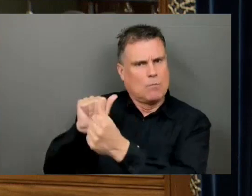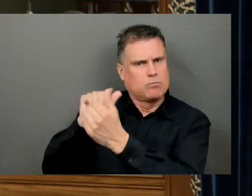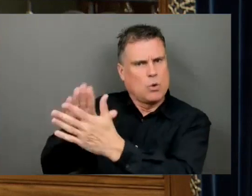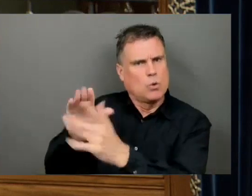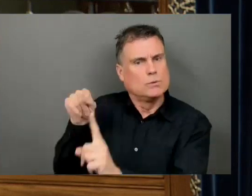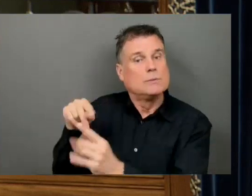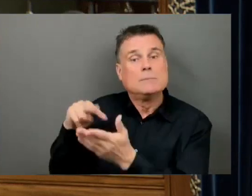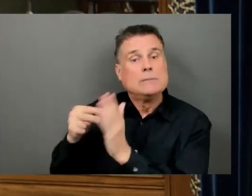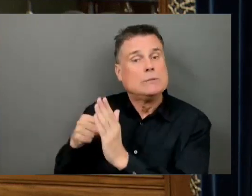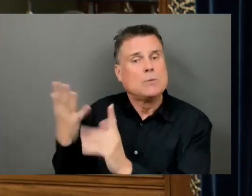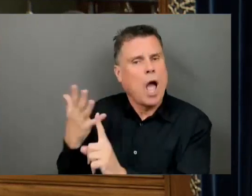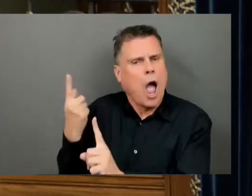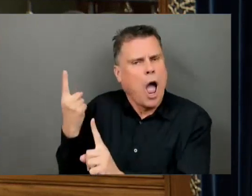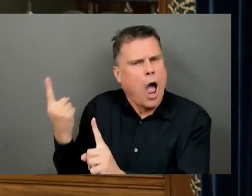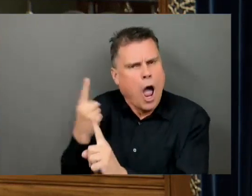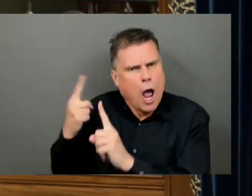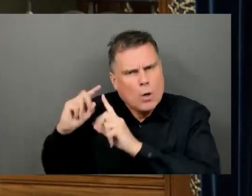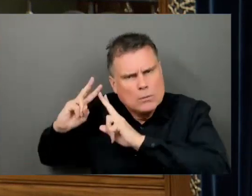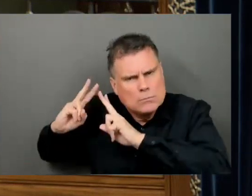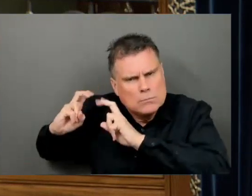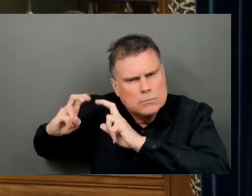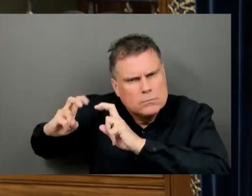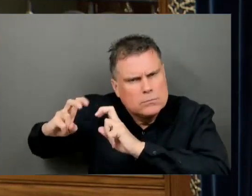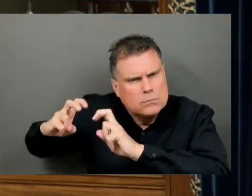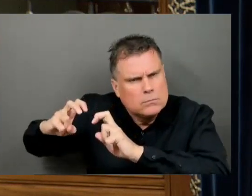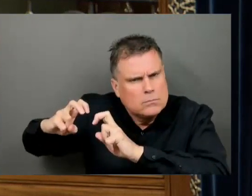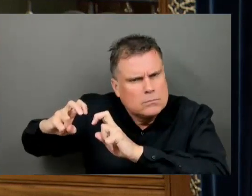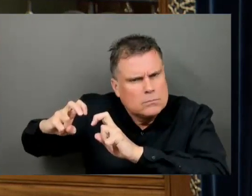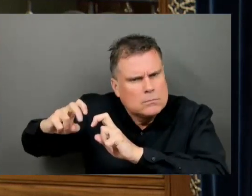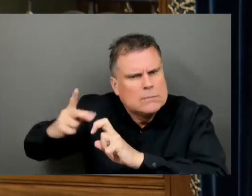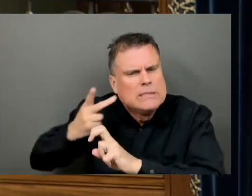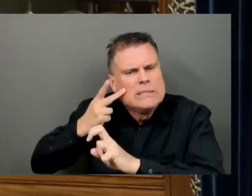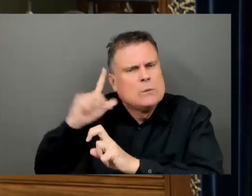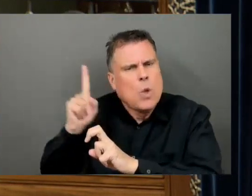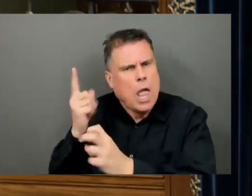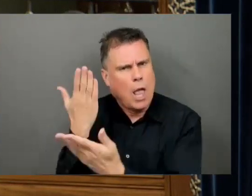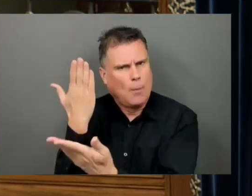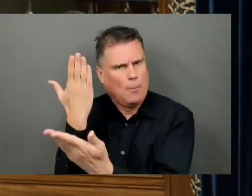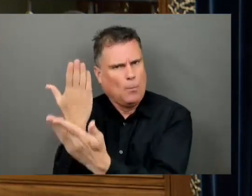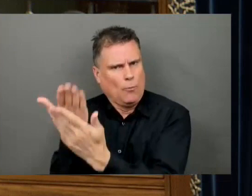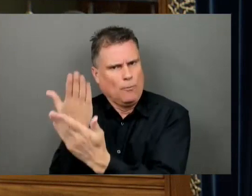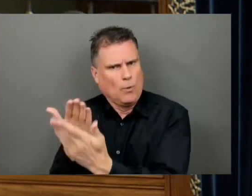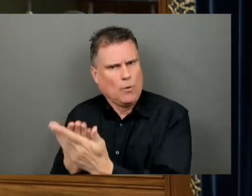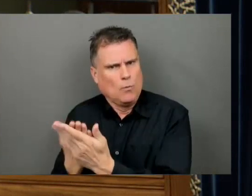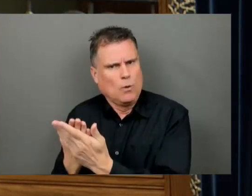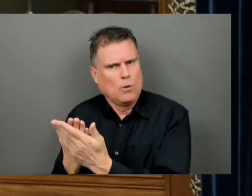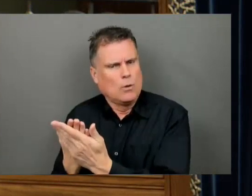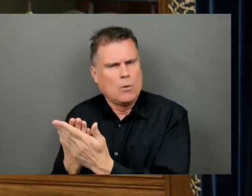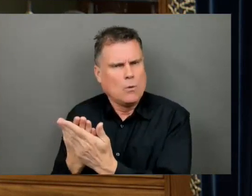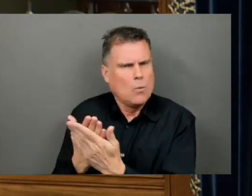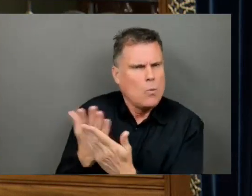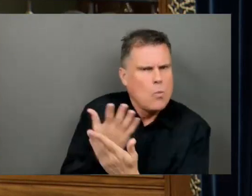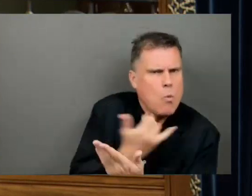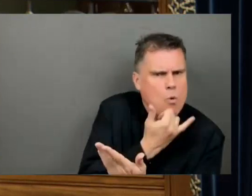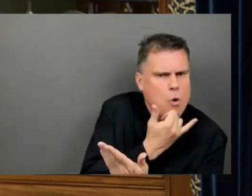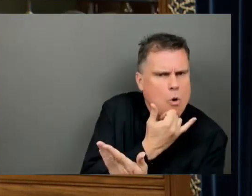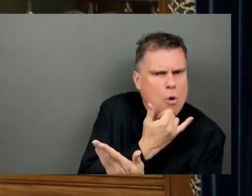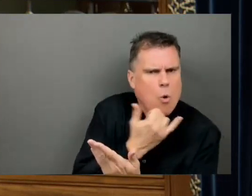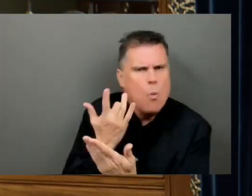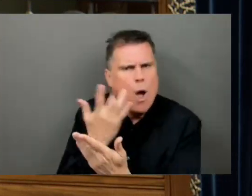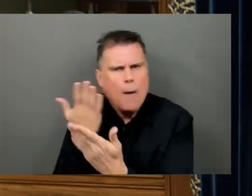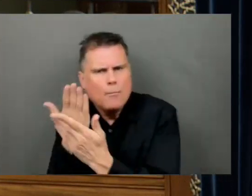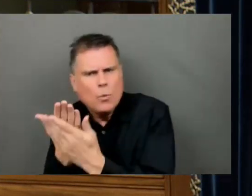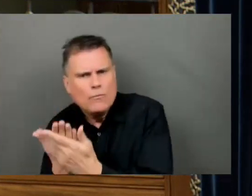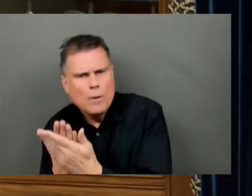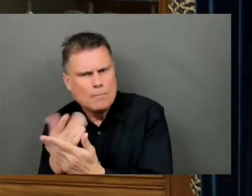wrong because you can't be ever proven right in science, rinse and repeat. It is this process that is the magic of science. This process is what